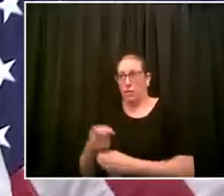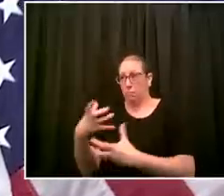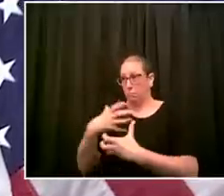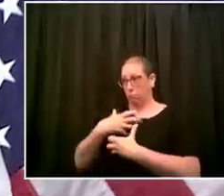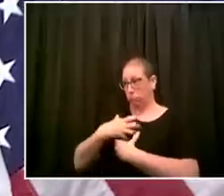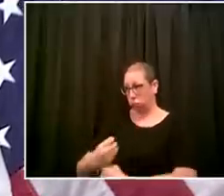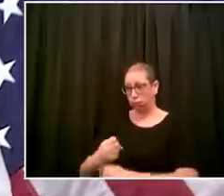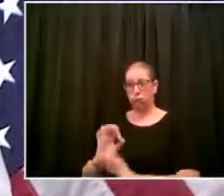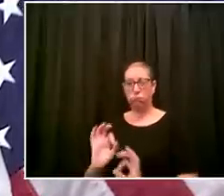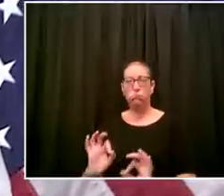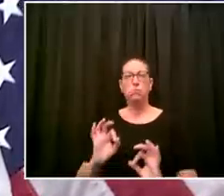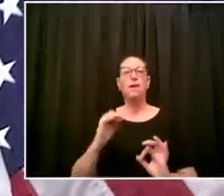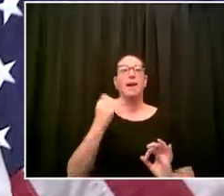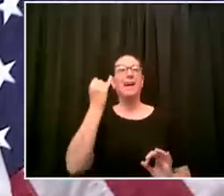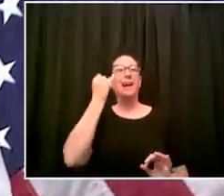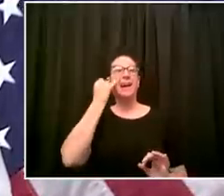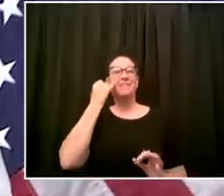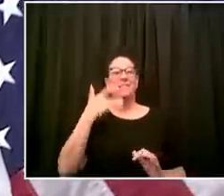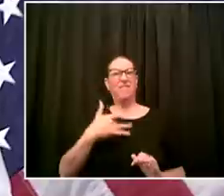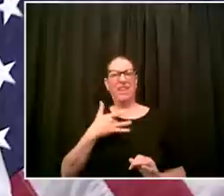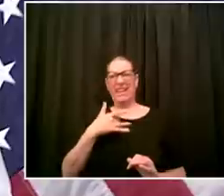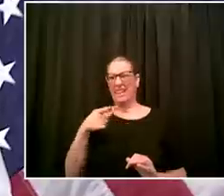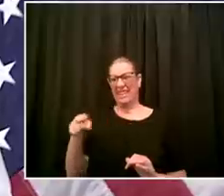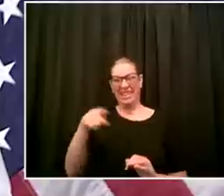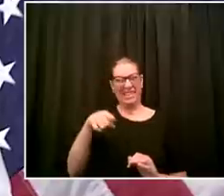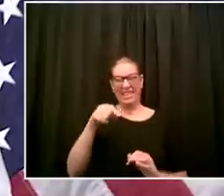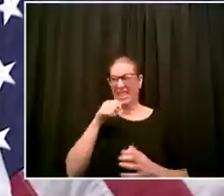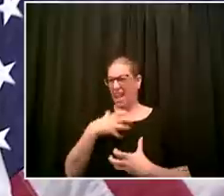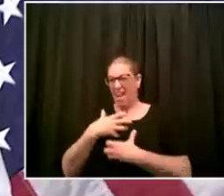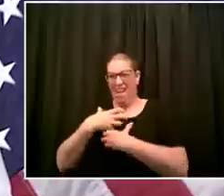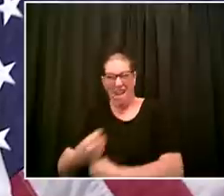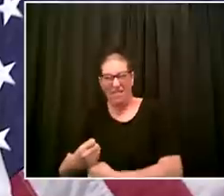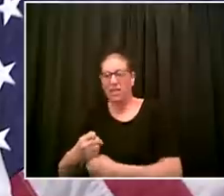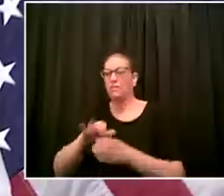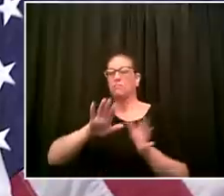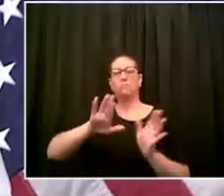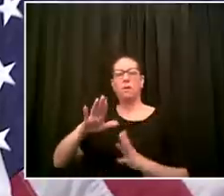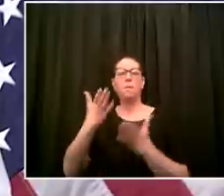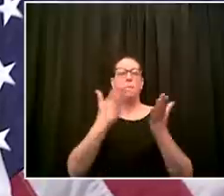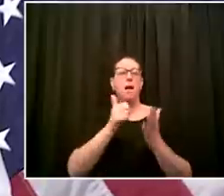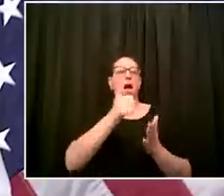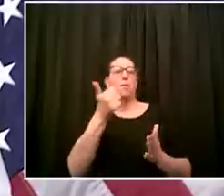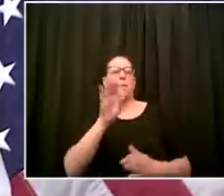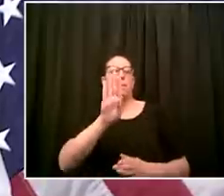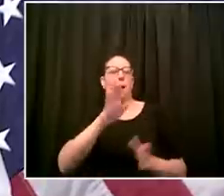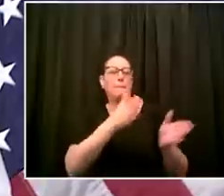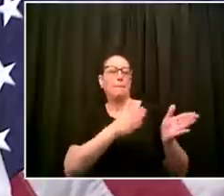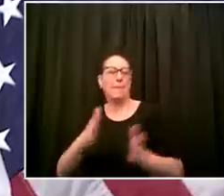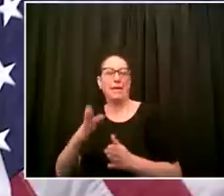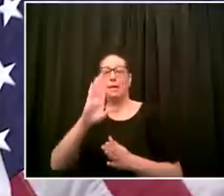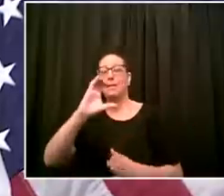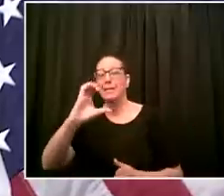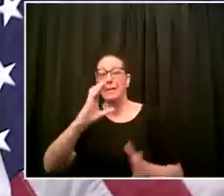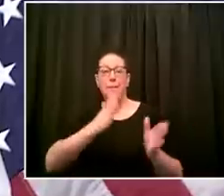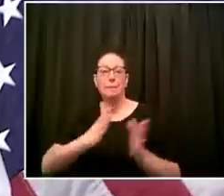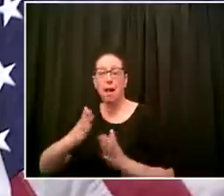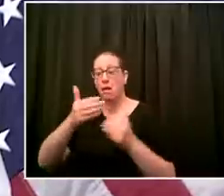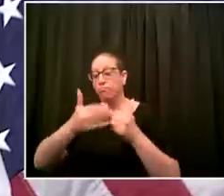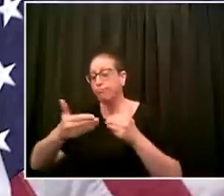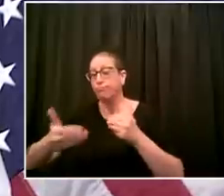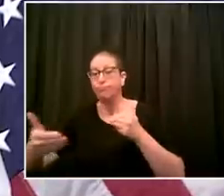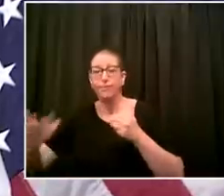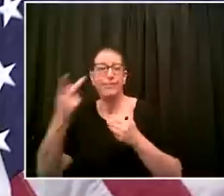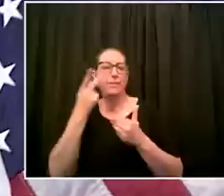plan b a plan c a plan d you can do all sorts of things from alternating days staggered schedules you can just stick with the pure